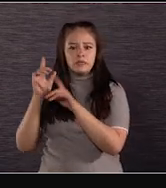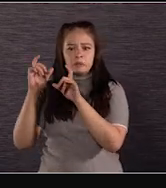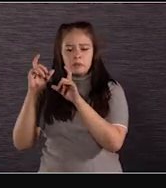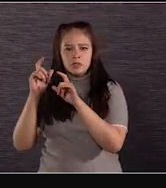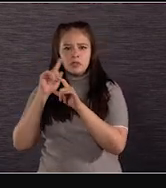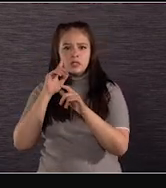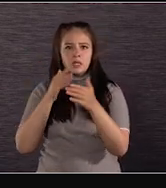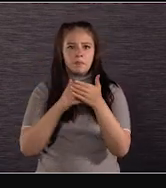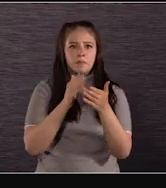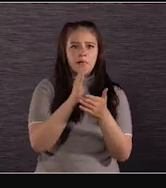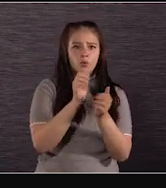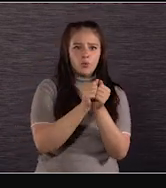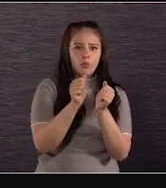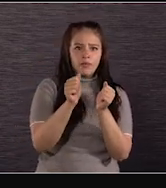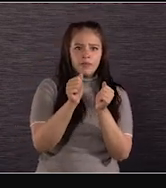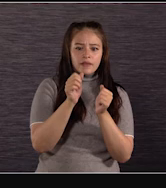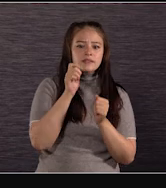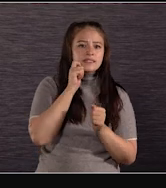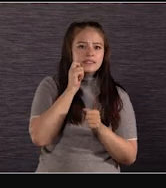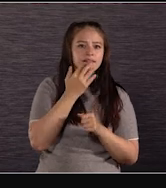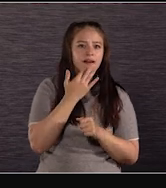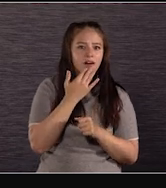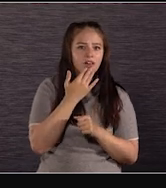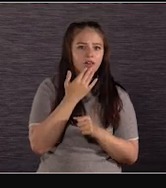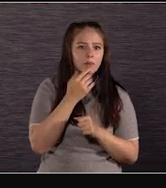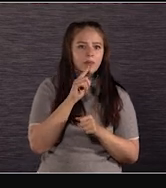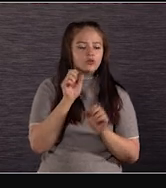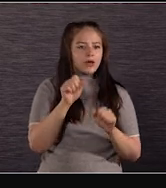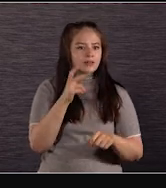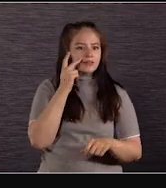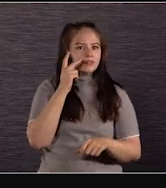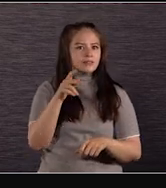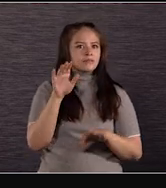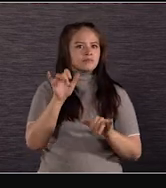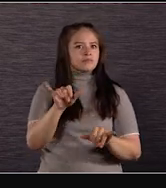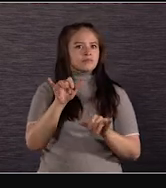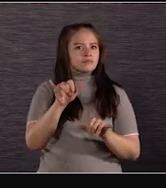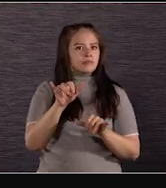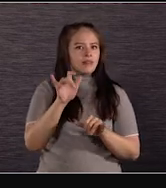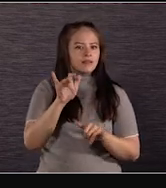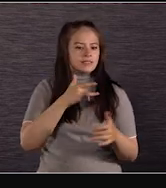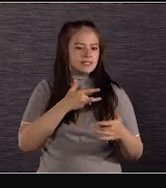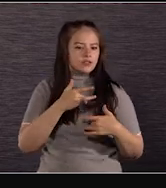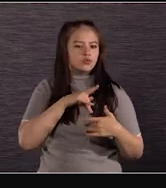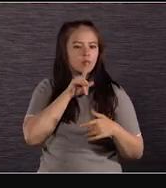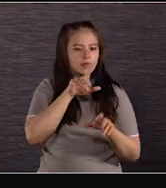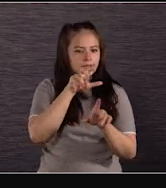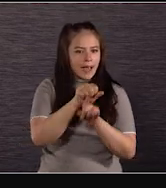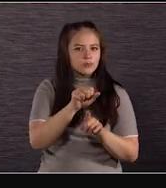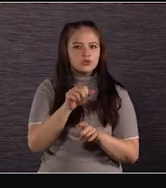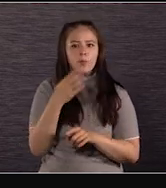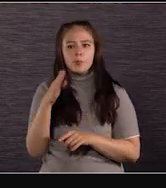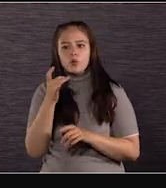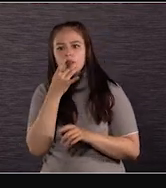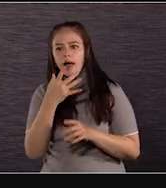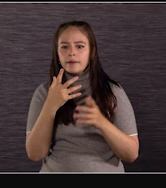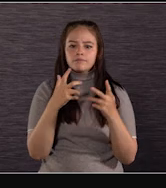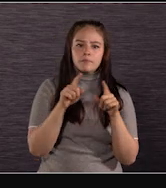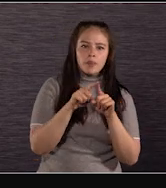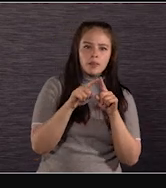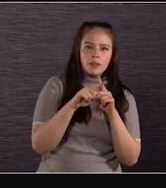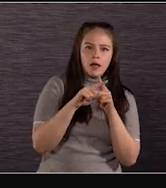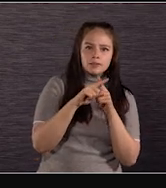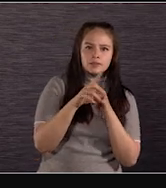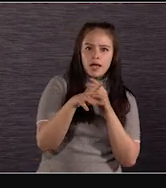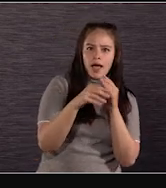skin tones. And what this did was it shows the incredible color separation that the sensor has. If you visit this back wall